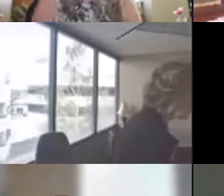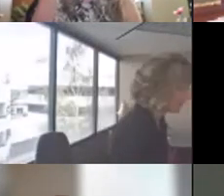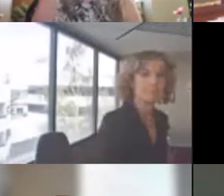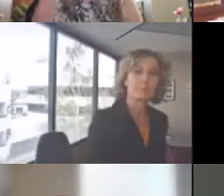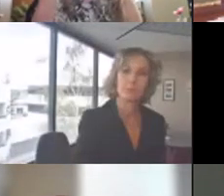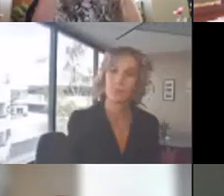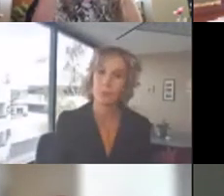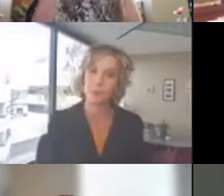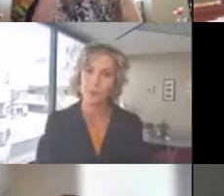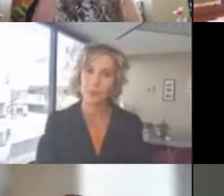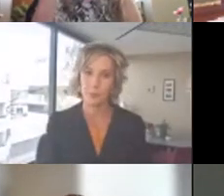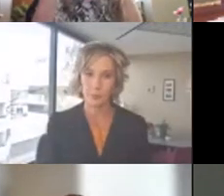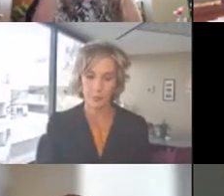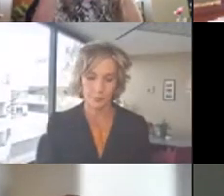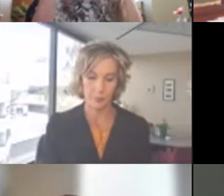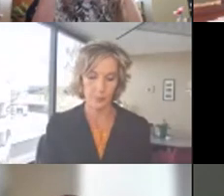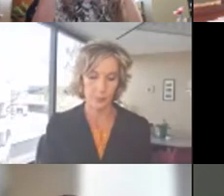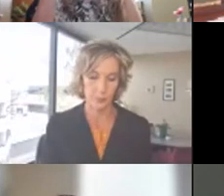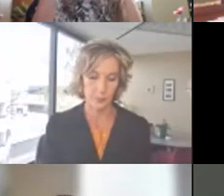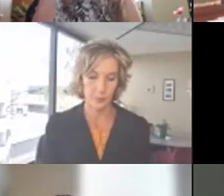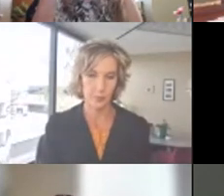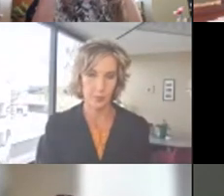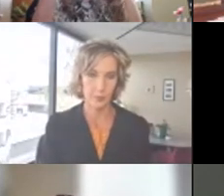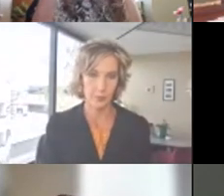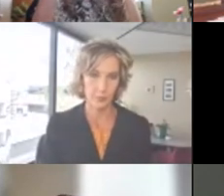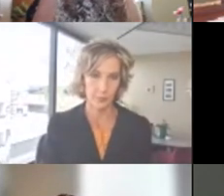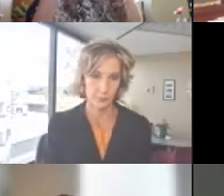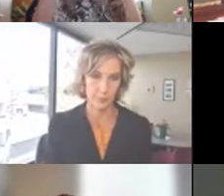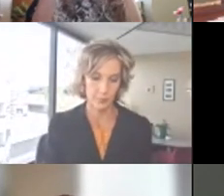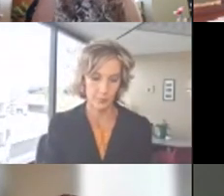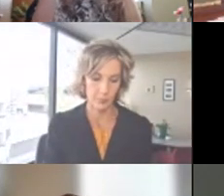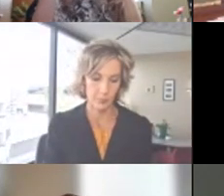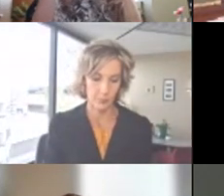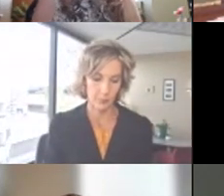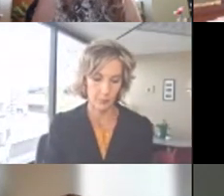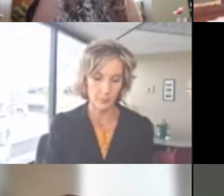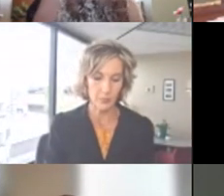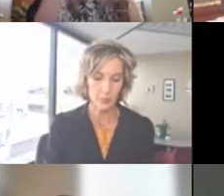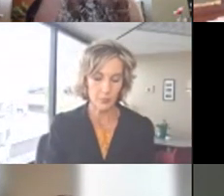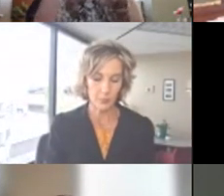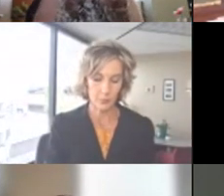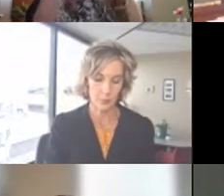money spent, but it is included in the data.